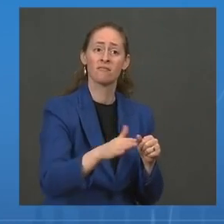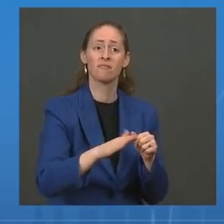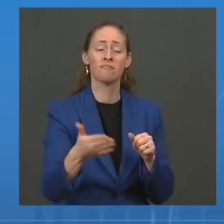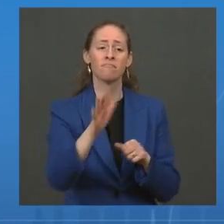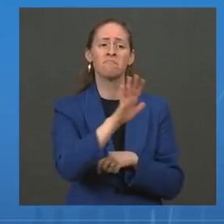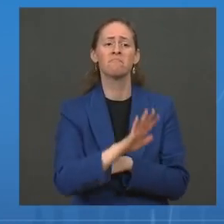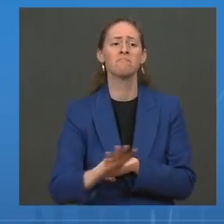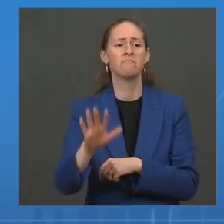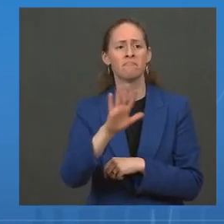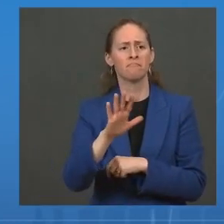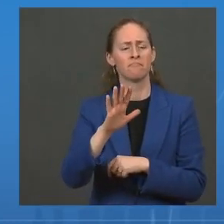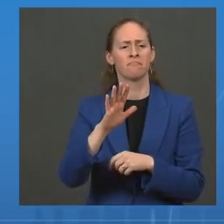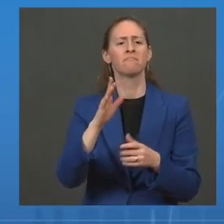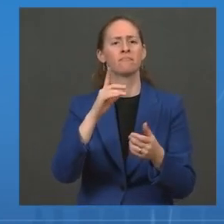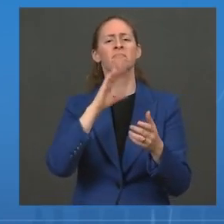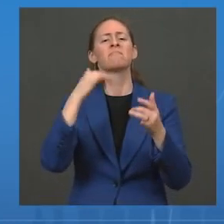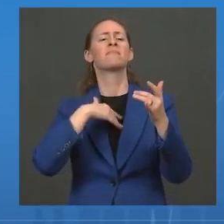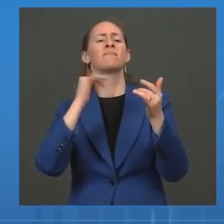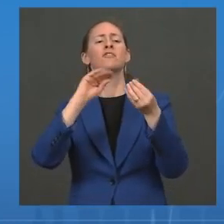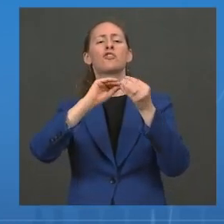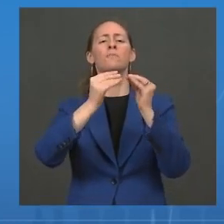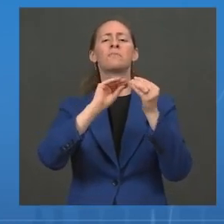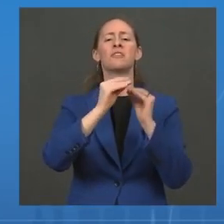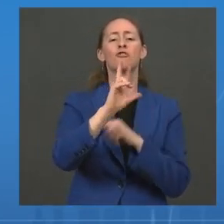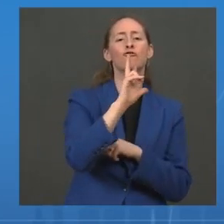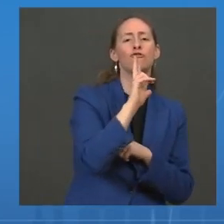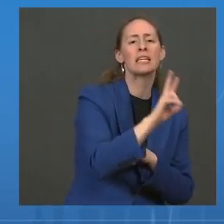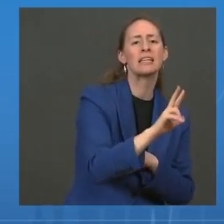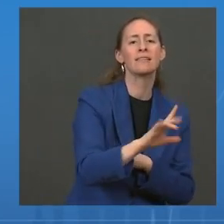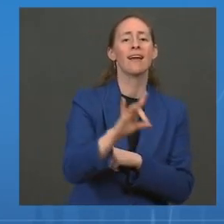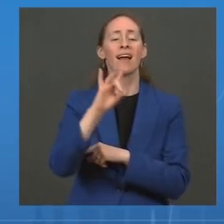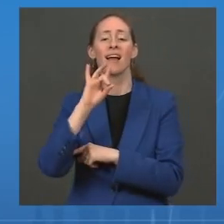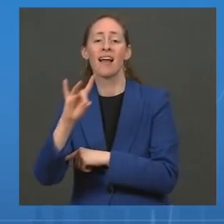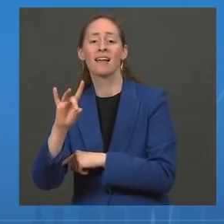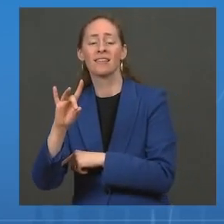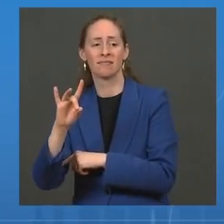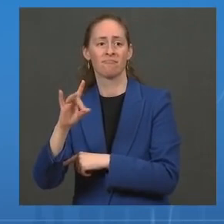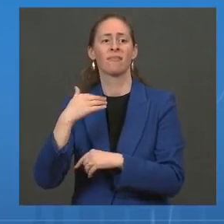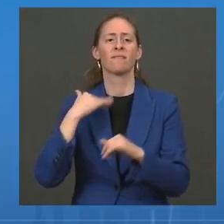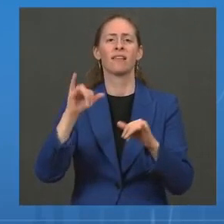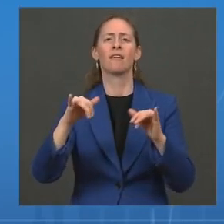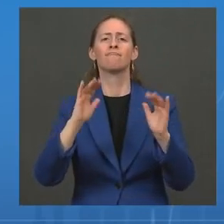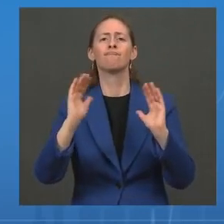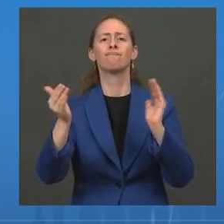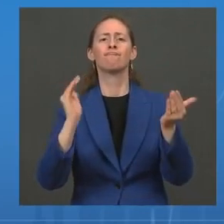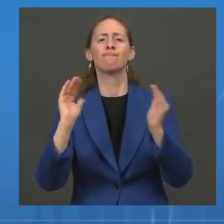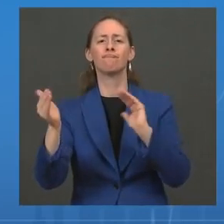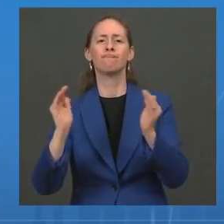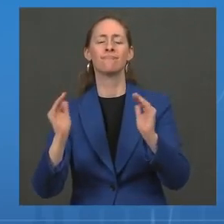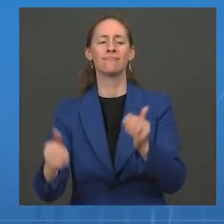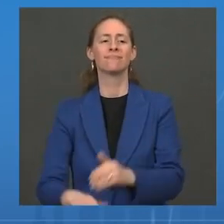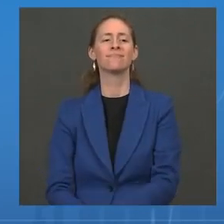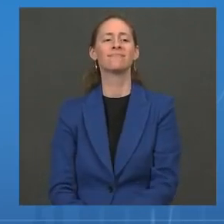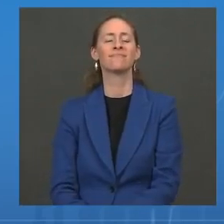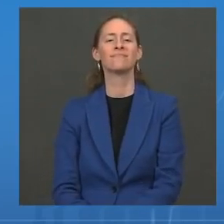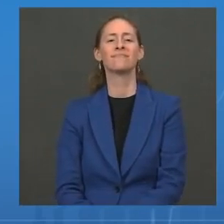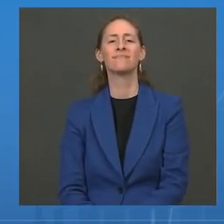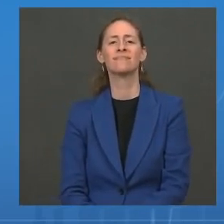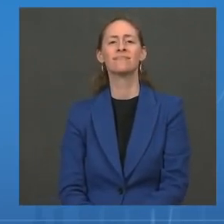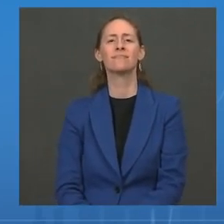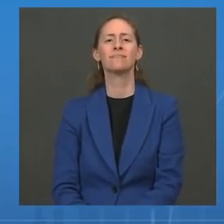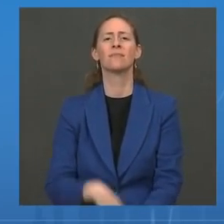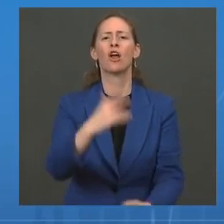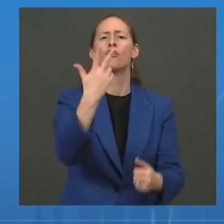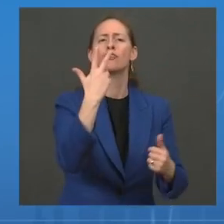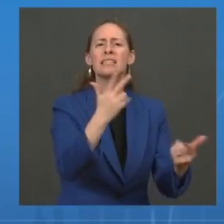All of those numbers are far lower than 66, the number of deaths we have seen from COVID-19 in